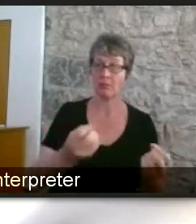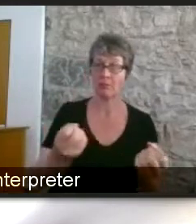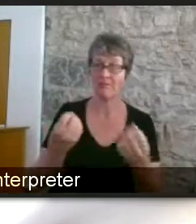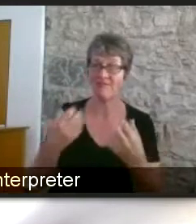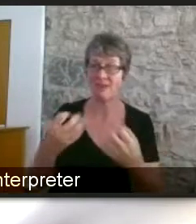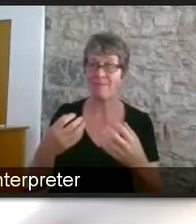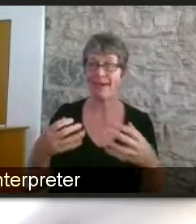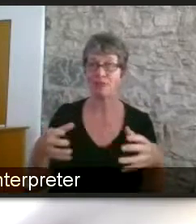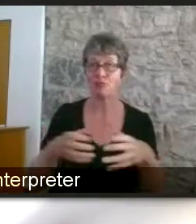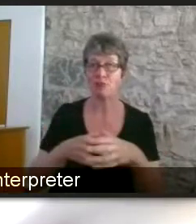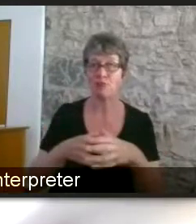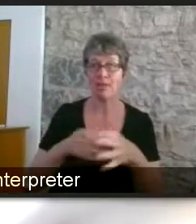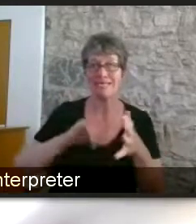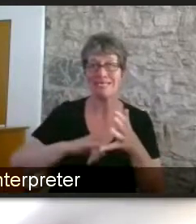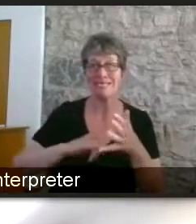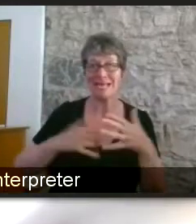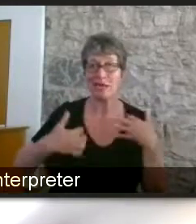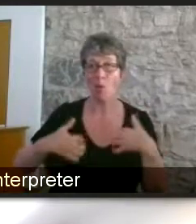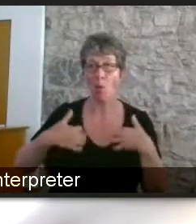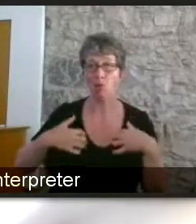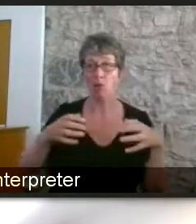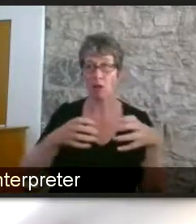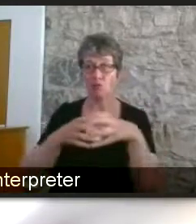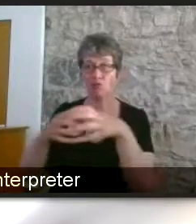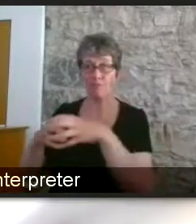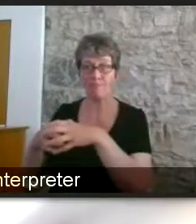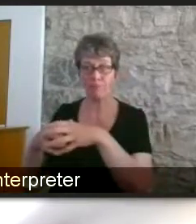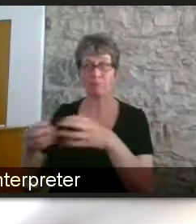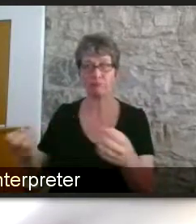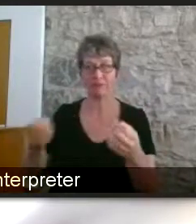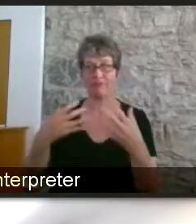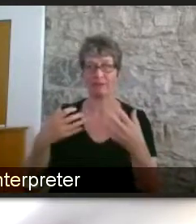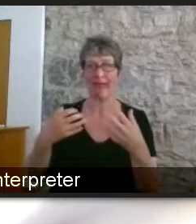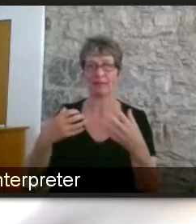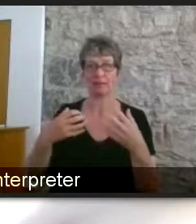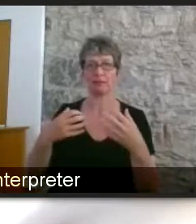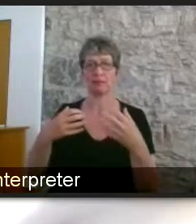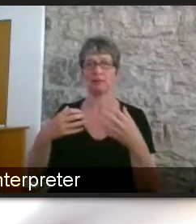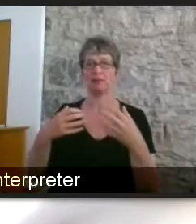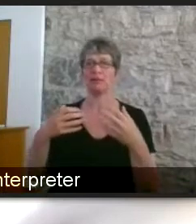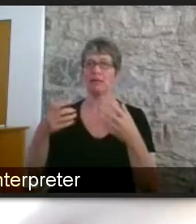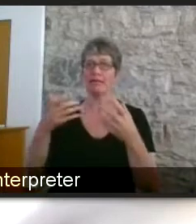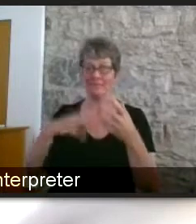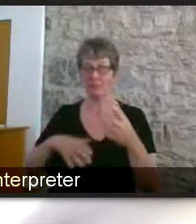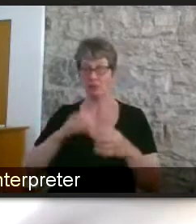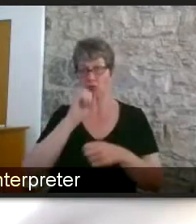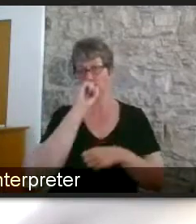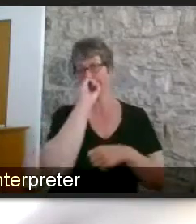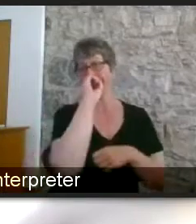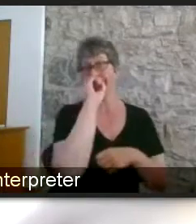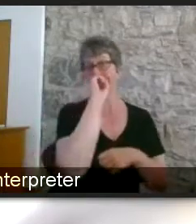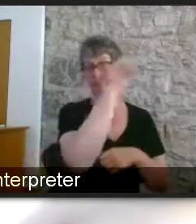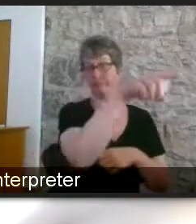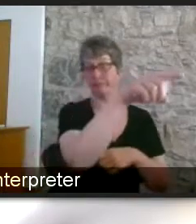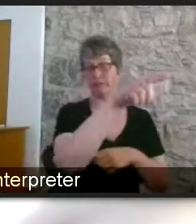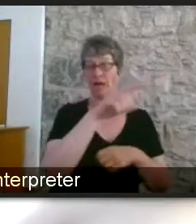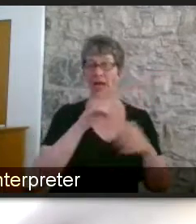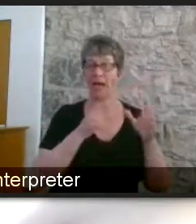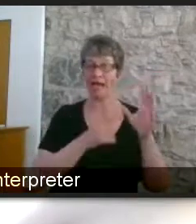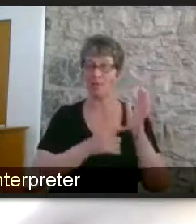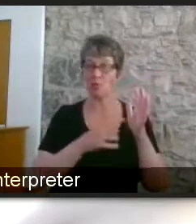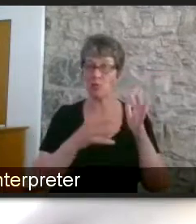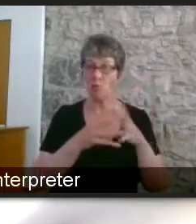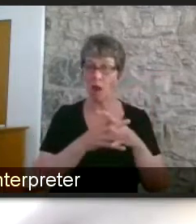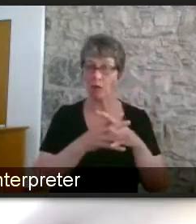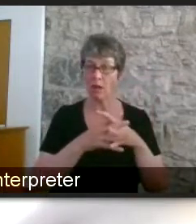with um other disabled people organisations and to directly feedback to access to work the major barriers that still people are